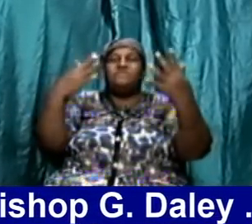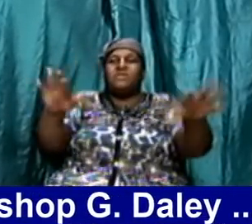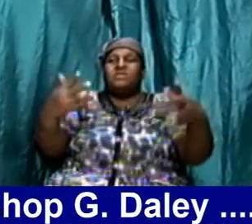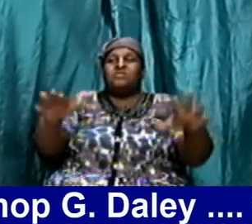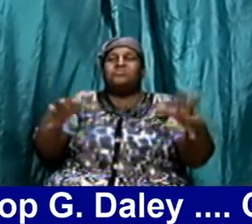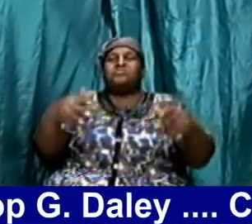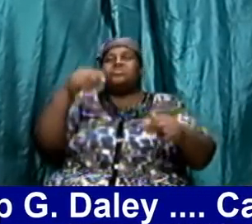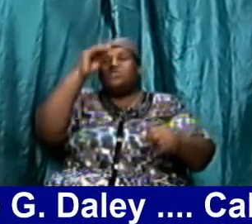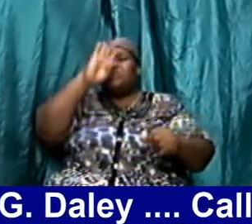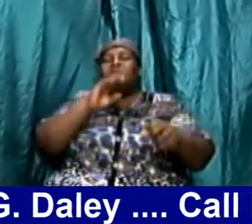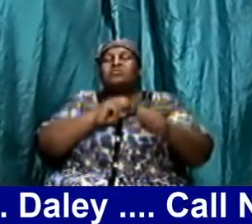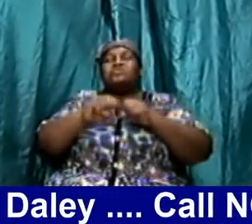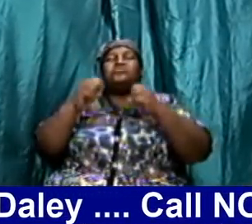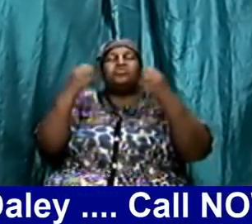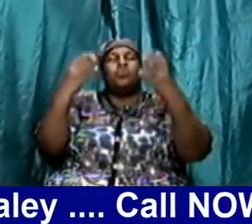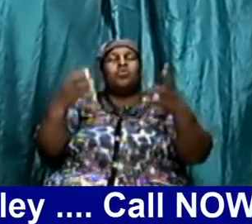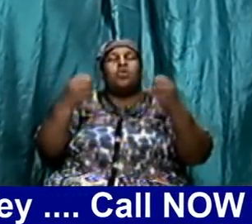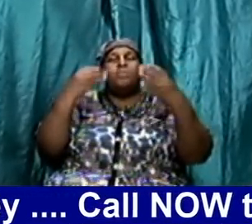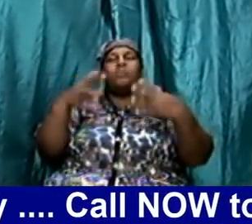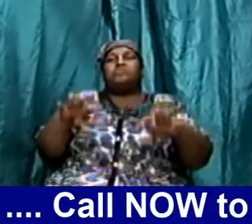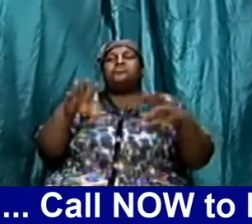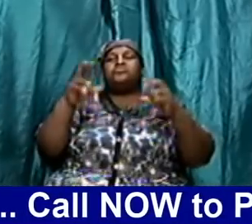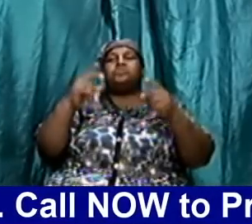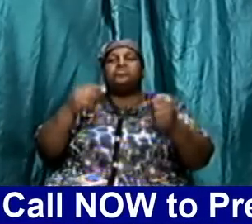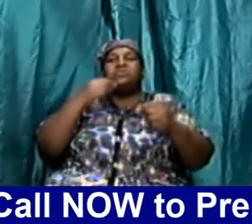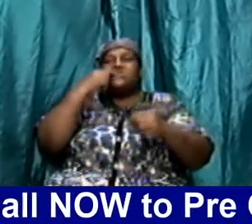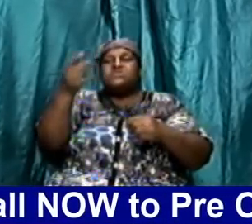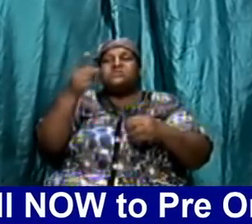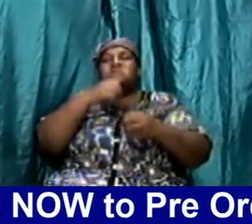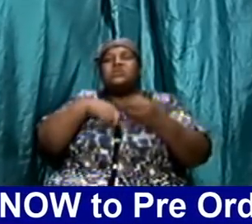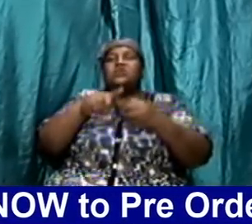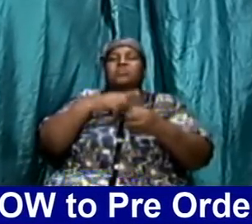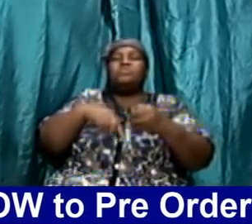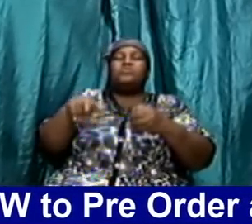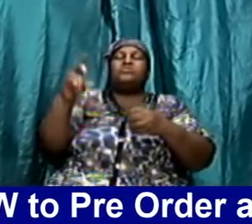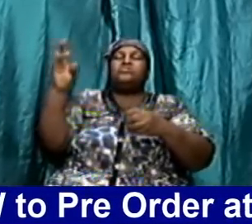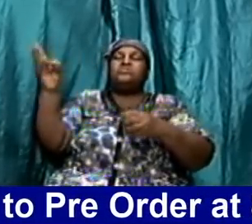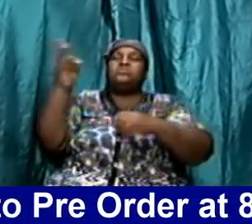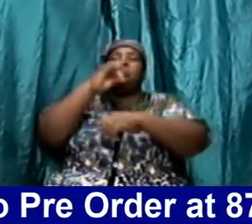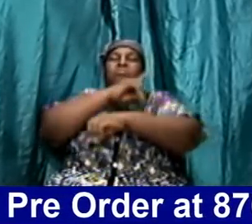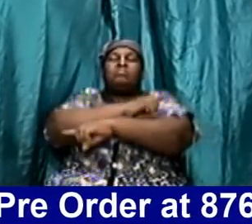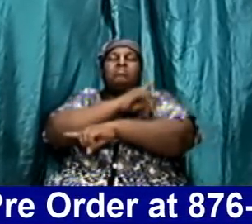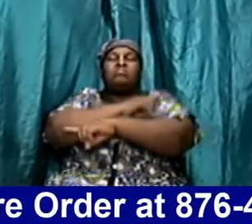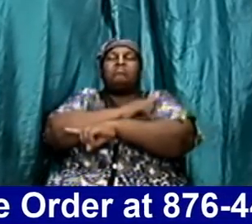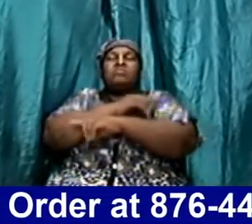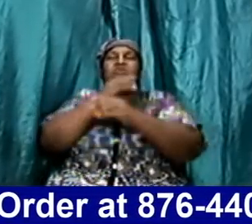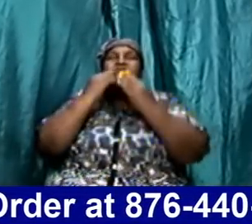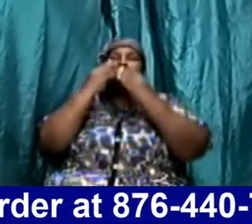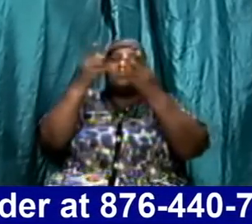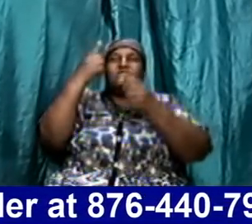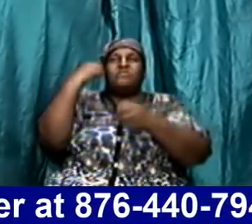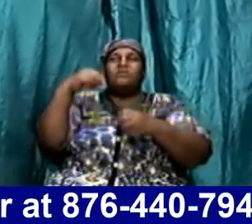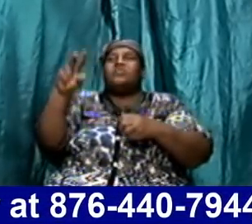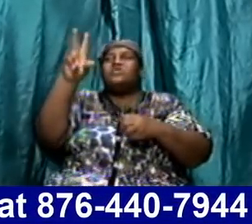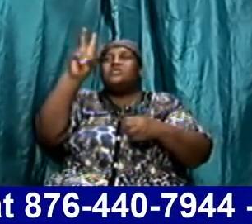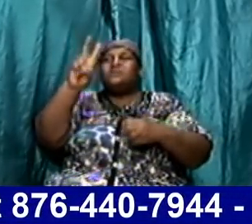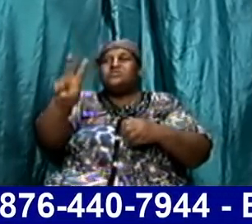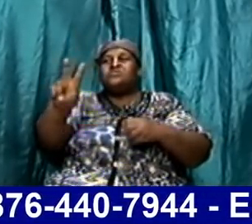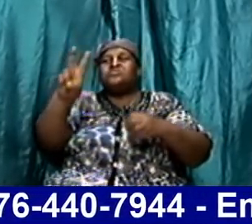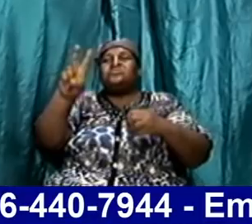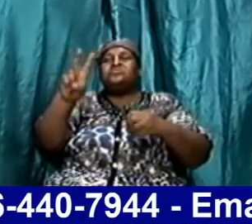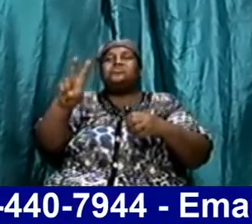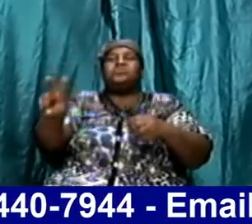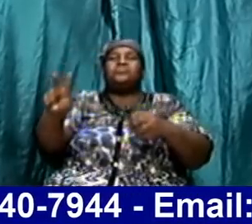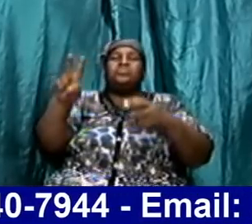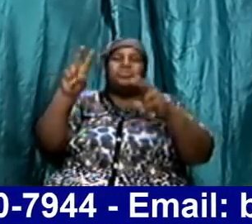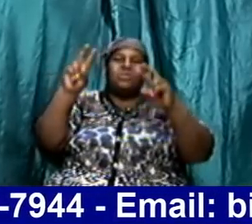God there is so much to cover as it relates to the Sabbath but God we thank you Lord Jesus for these two sessions Jesus that you have